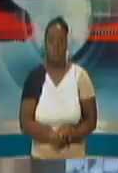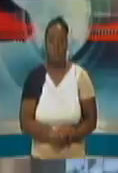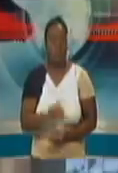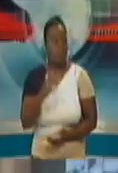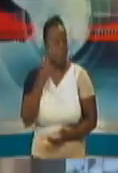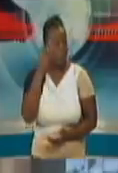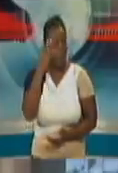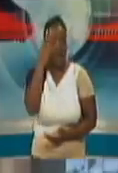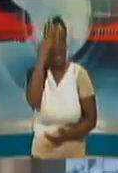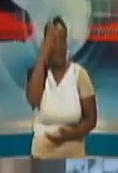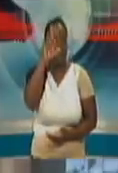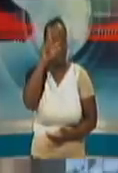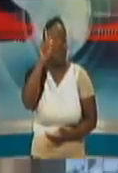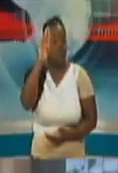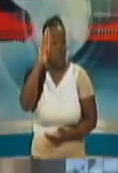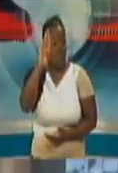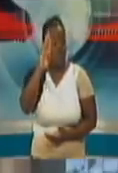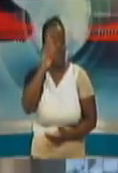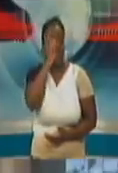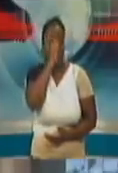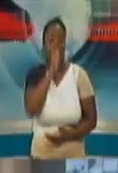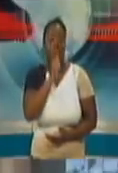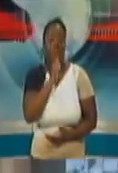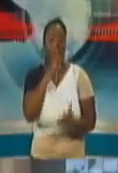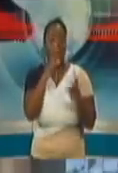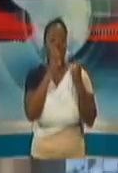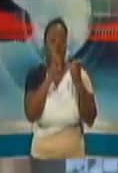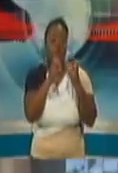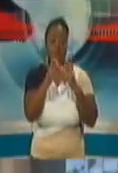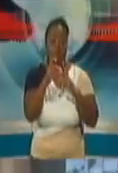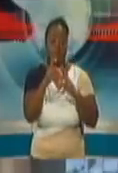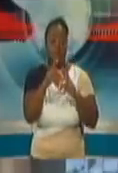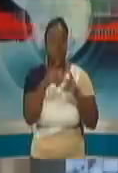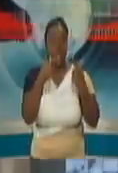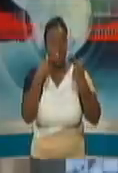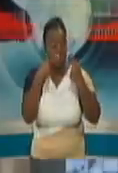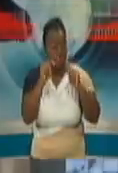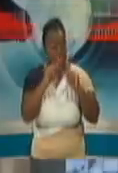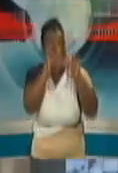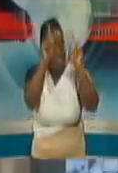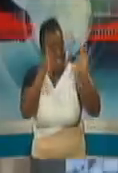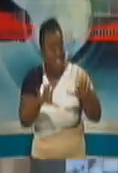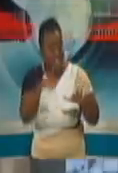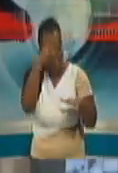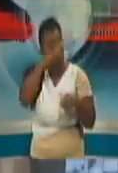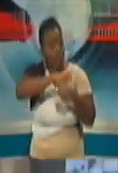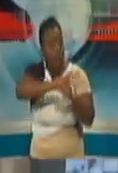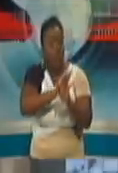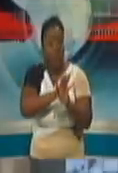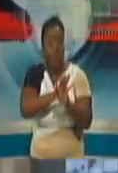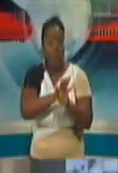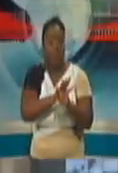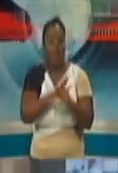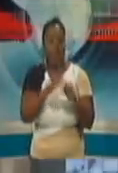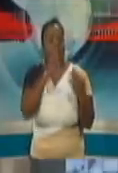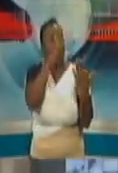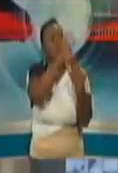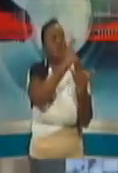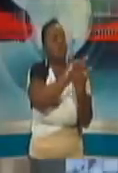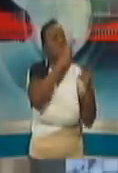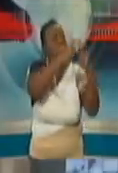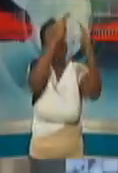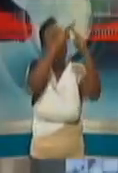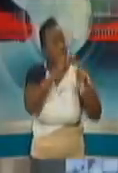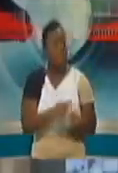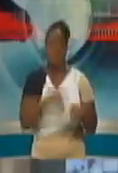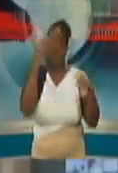which expressed an interest and later, there were three which expressed an interest in continuing the process.